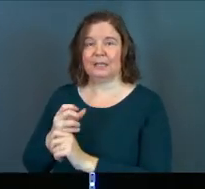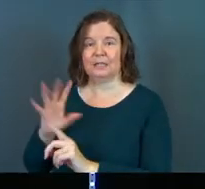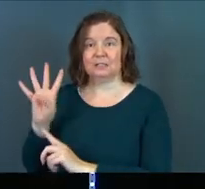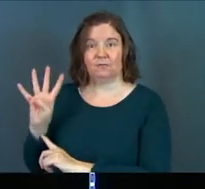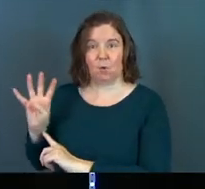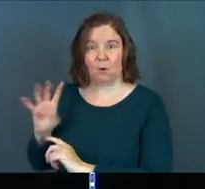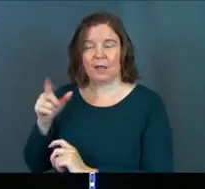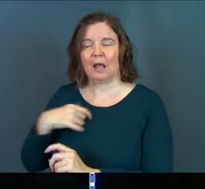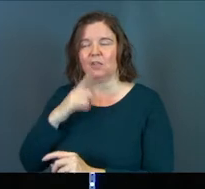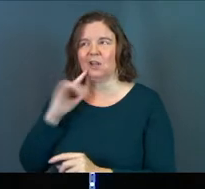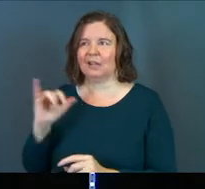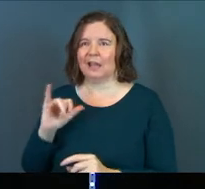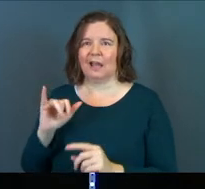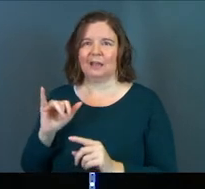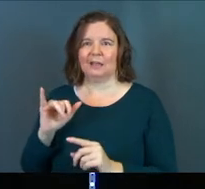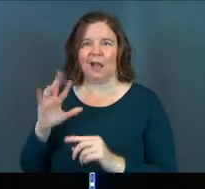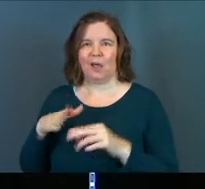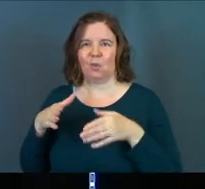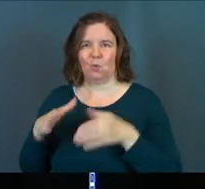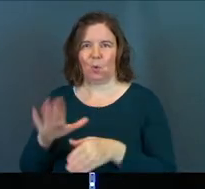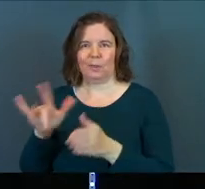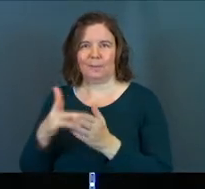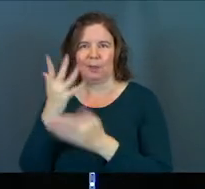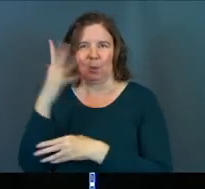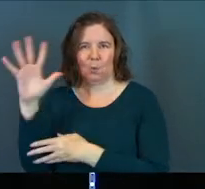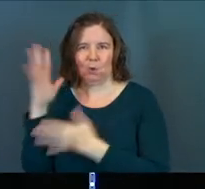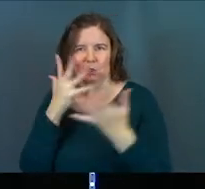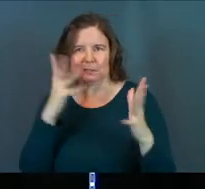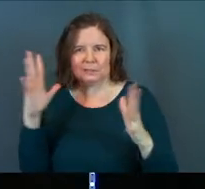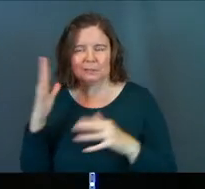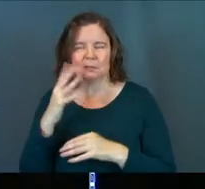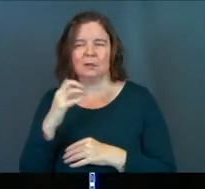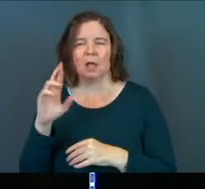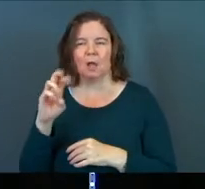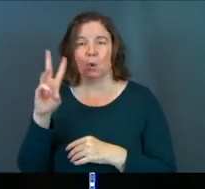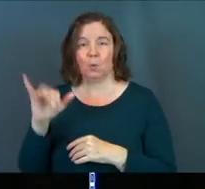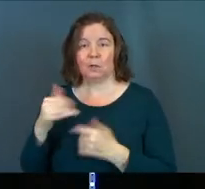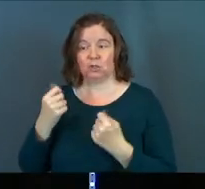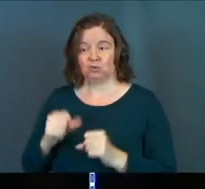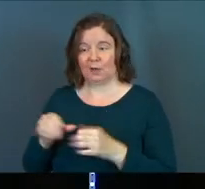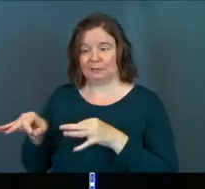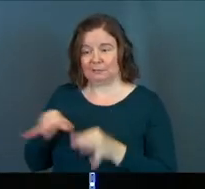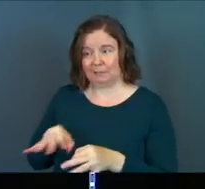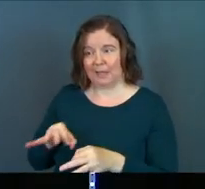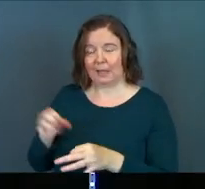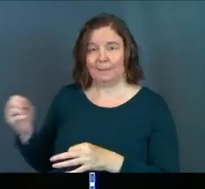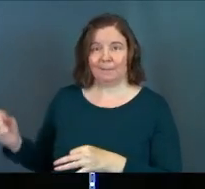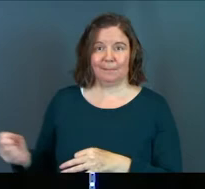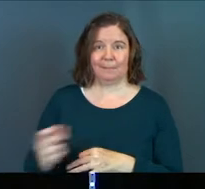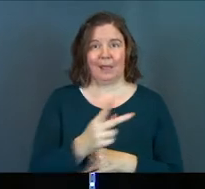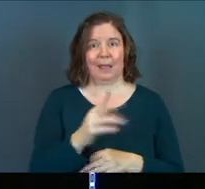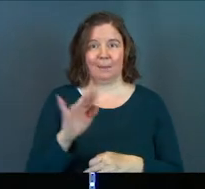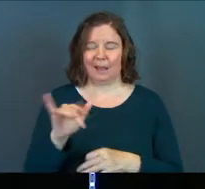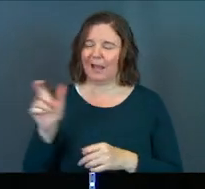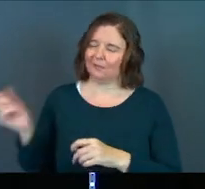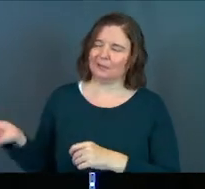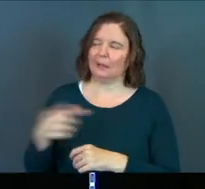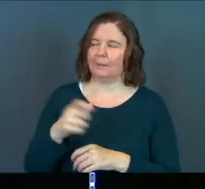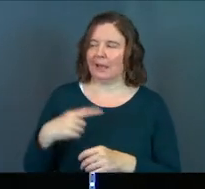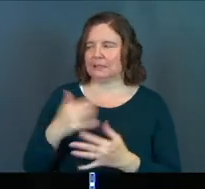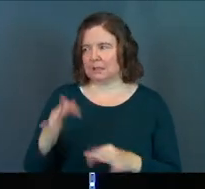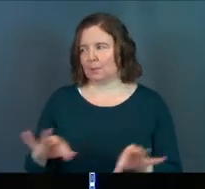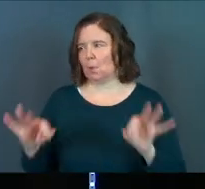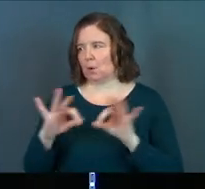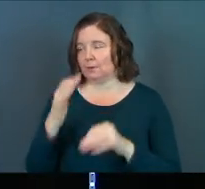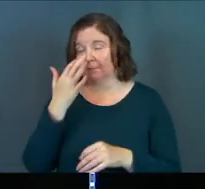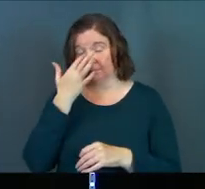he gets Forky, and they're in like on this road in the middle of the woods, and Woody's trying to get Forky back to Bonnie, okay? He's like, I got to get you back. Like,